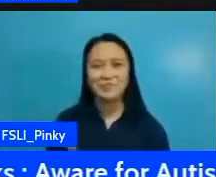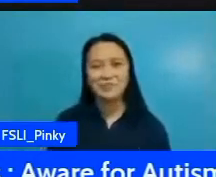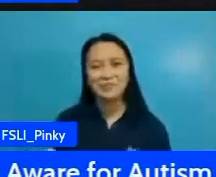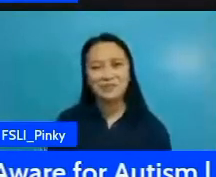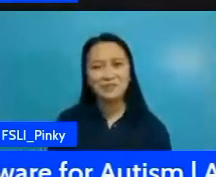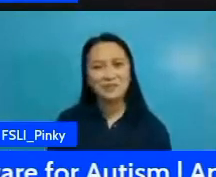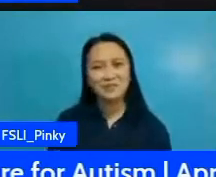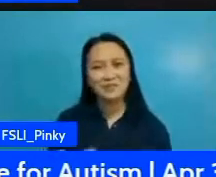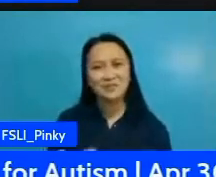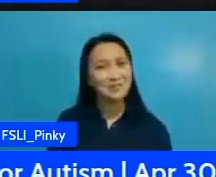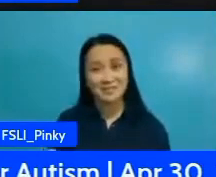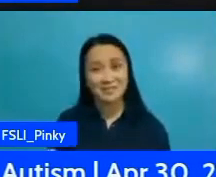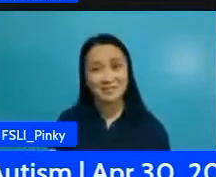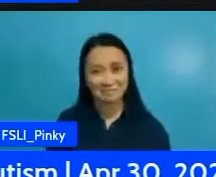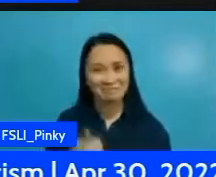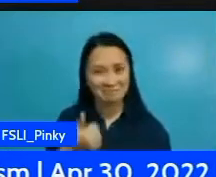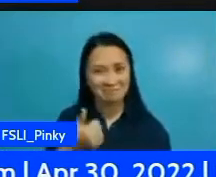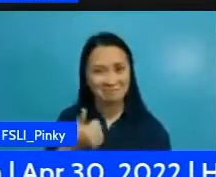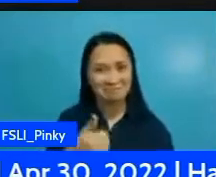one more time